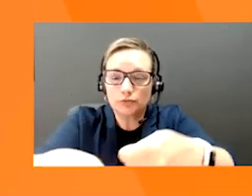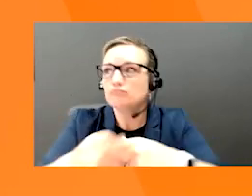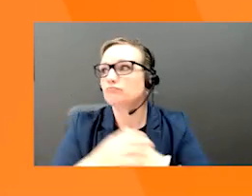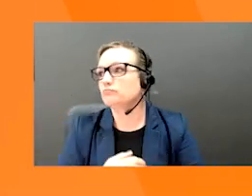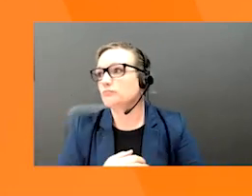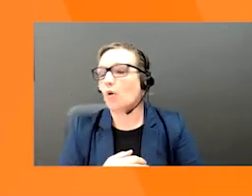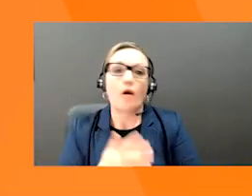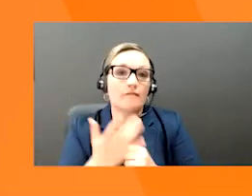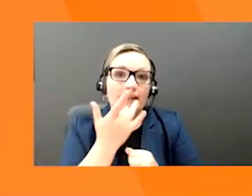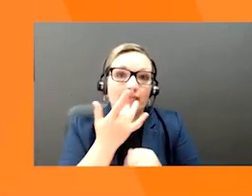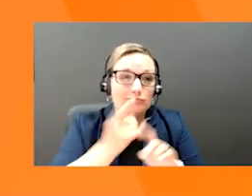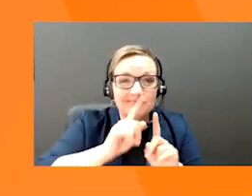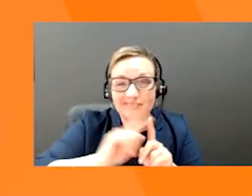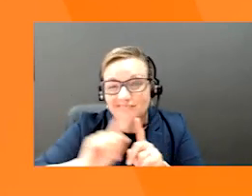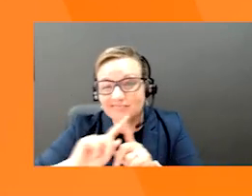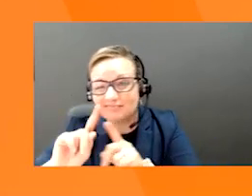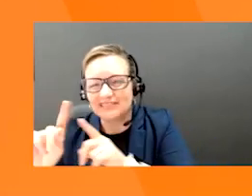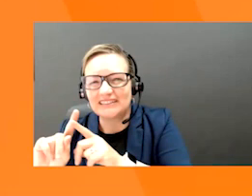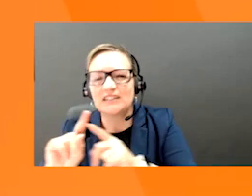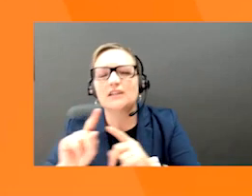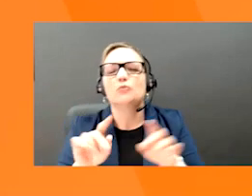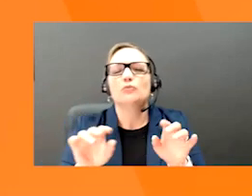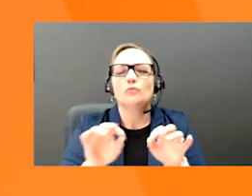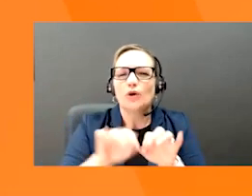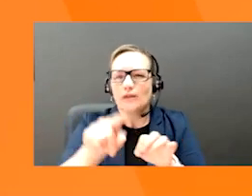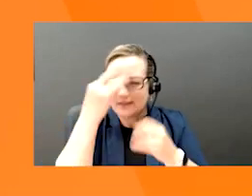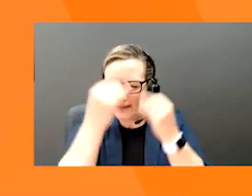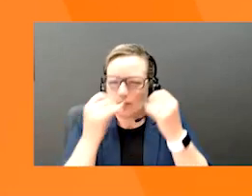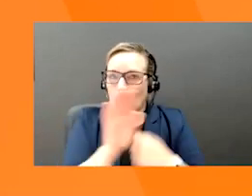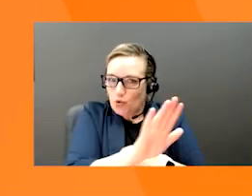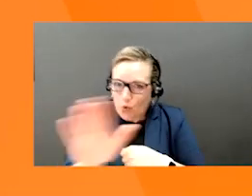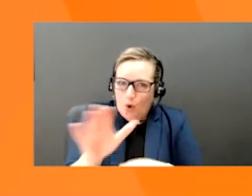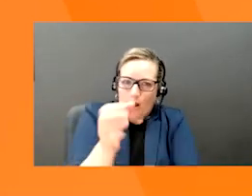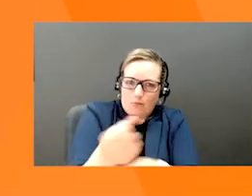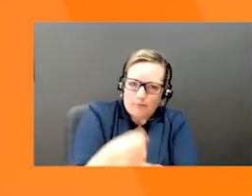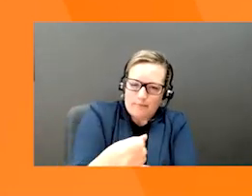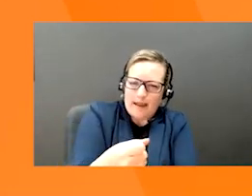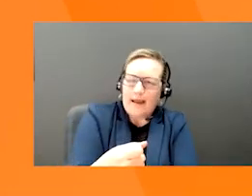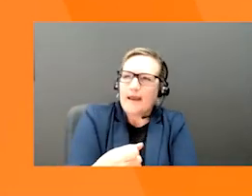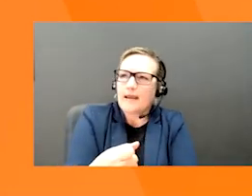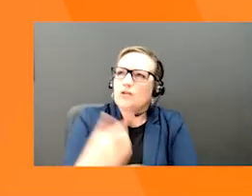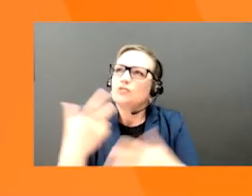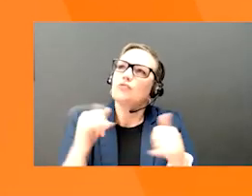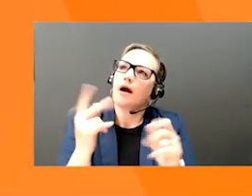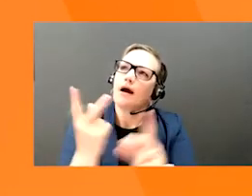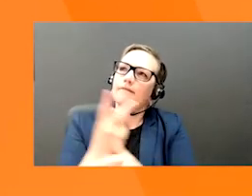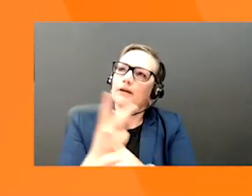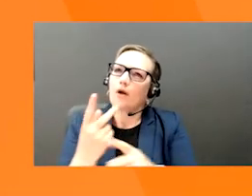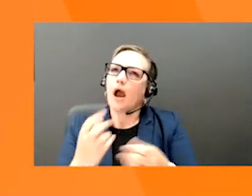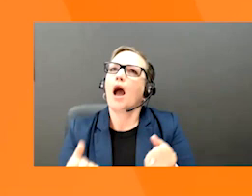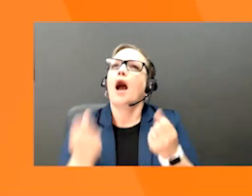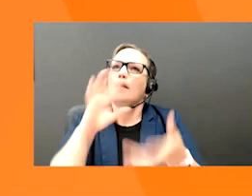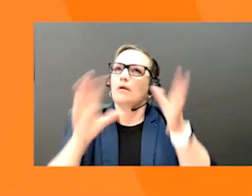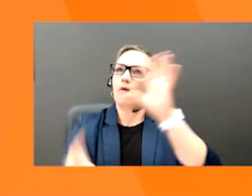helpful to think about that and add that into the calculator when you're estimating the number of barcodes that you'll need.